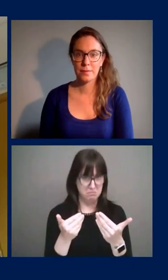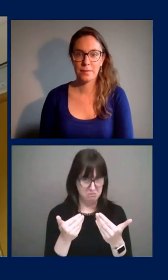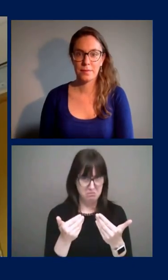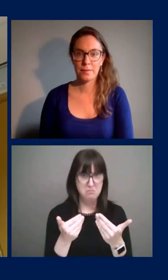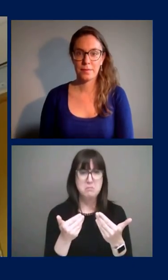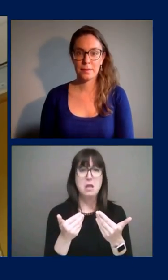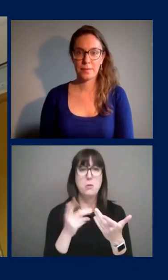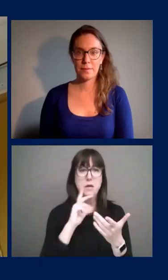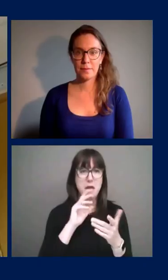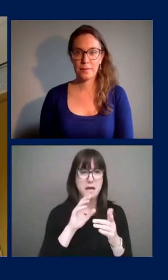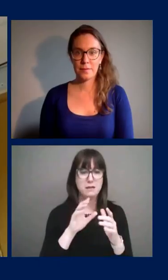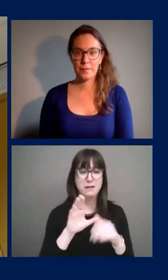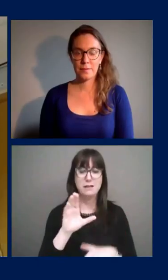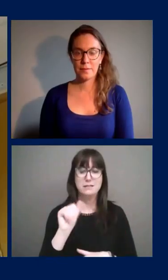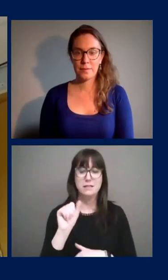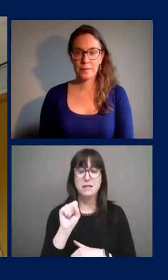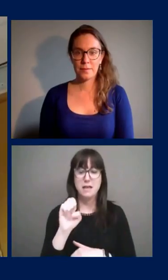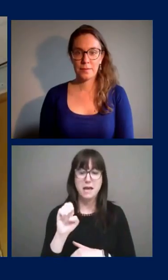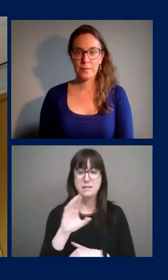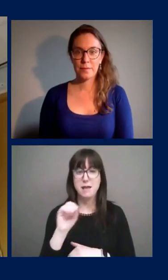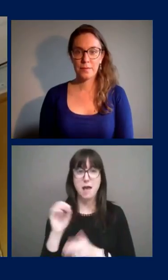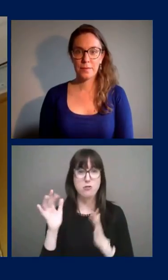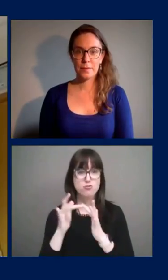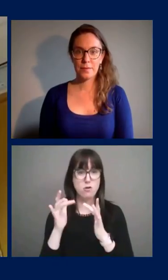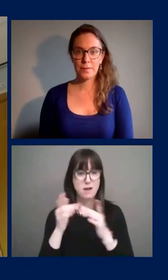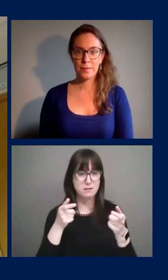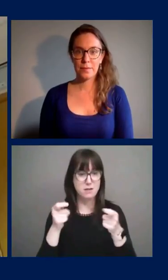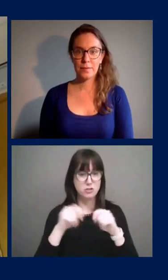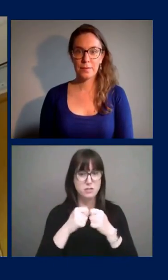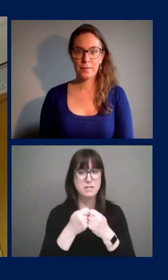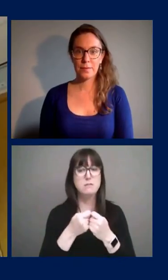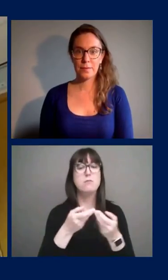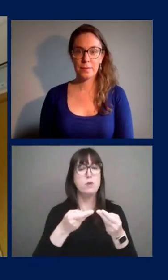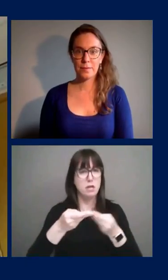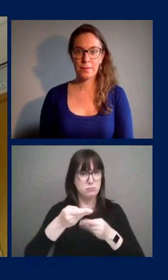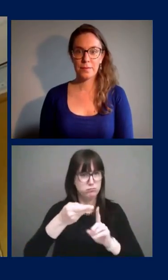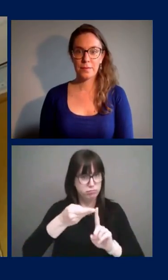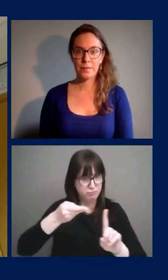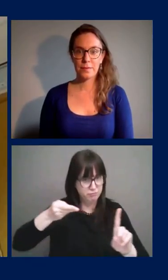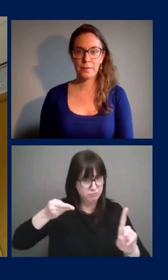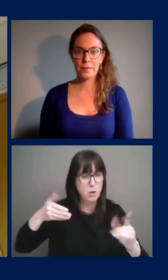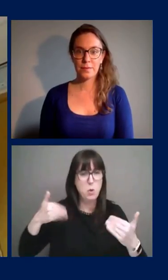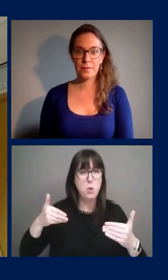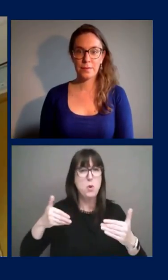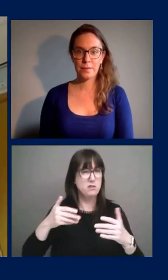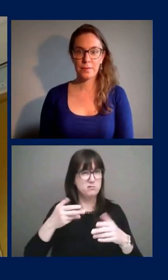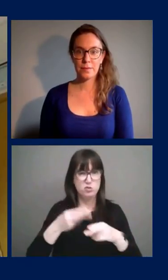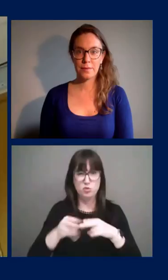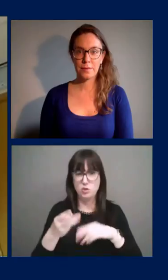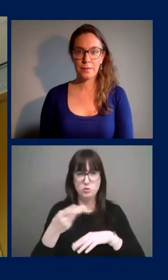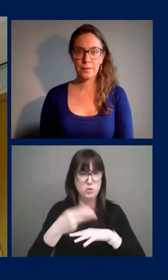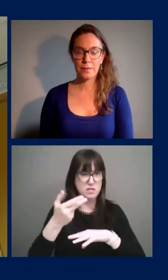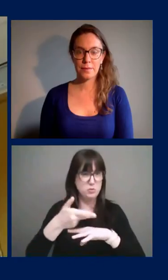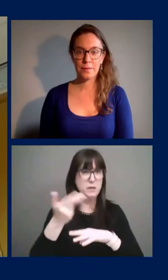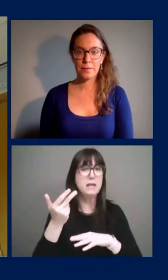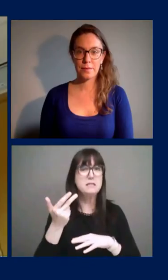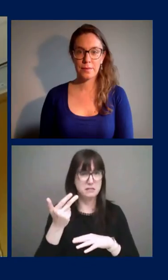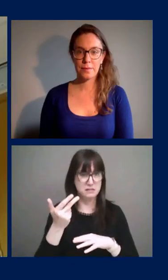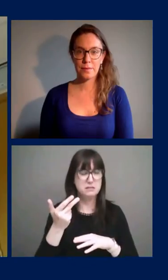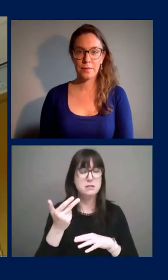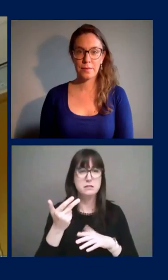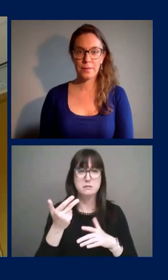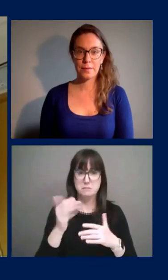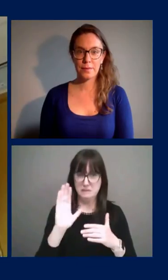management team with training that is able to be accomplished within a couple of days, given the ease of